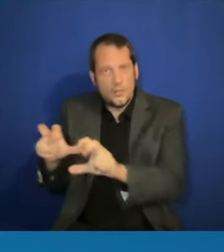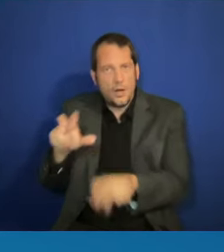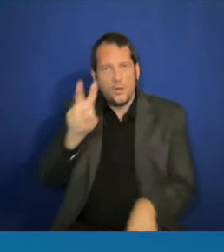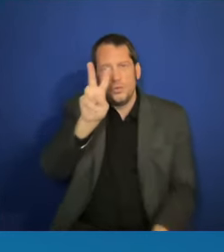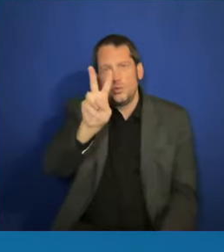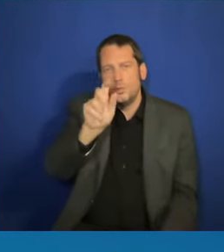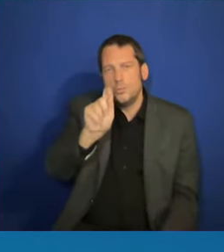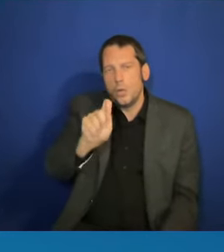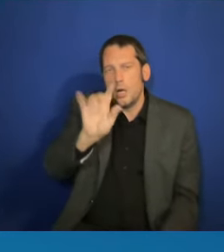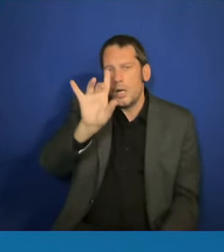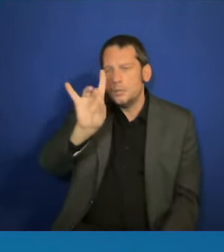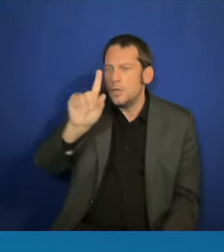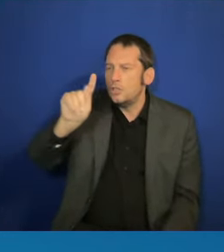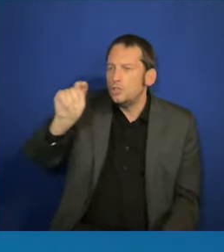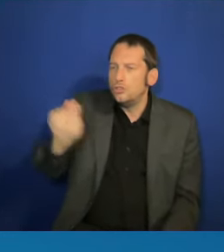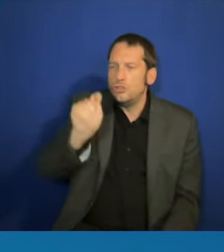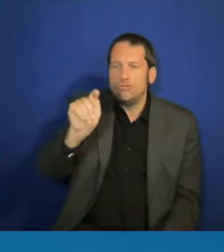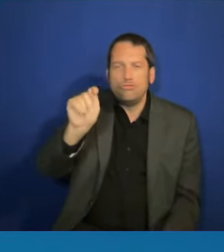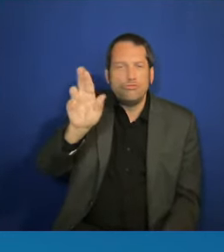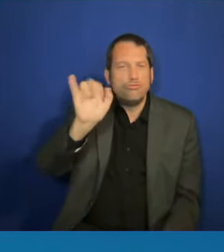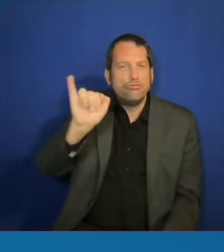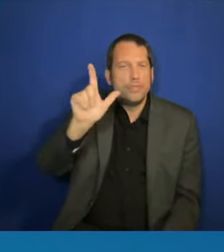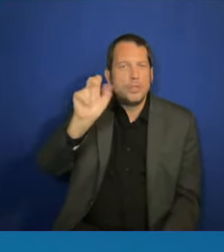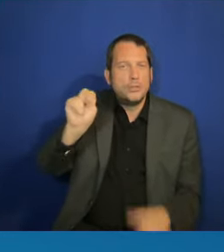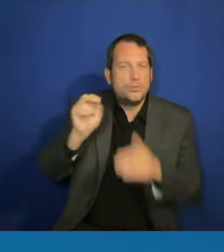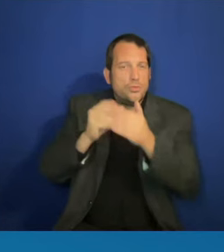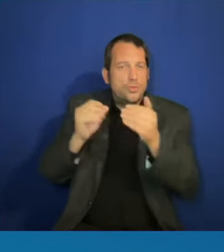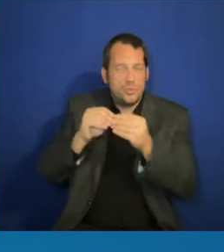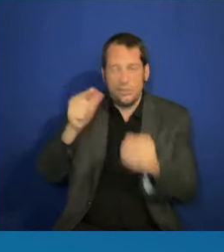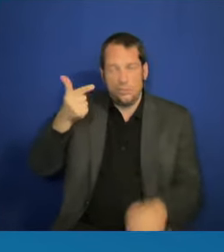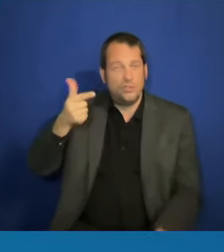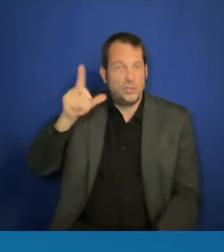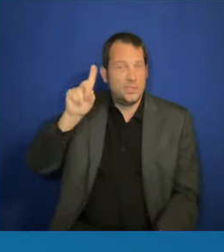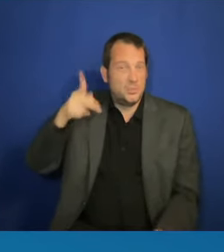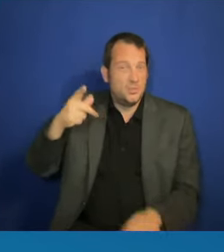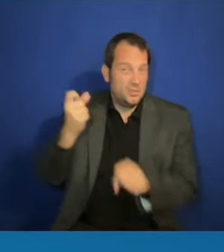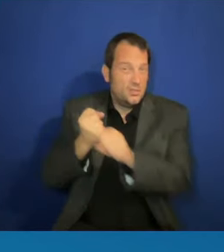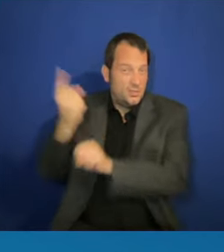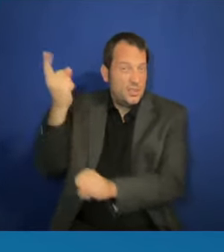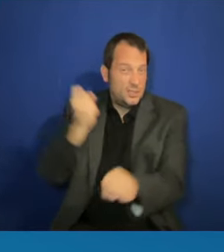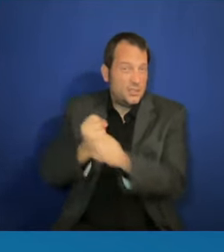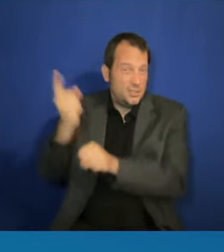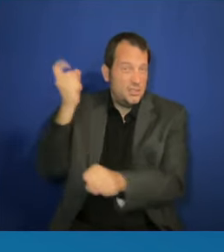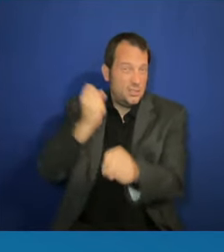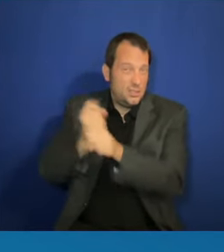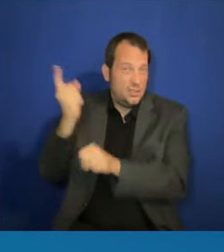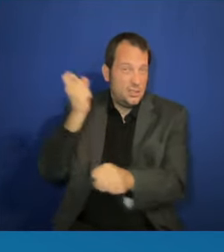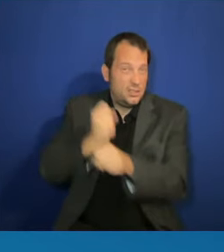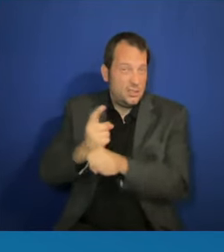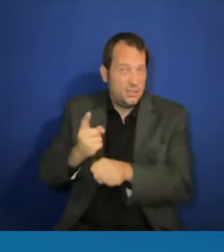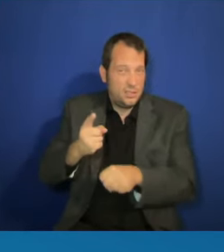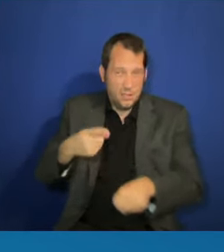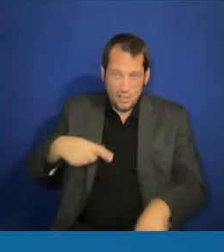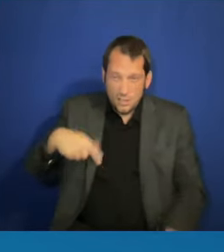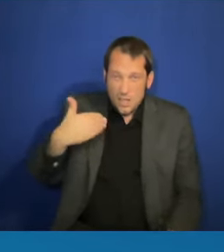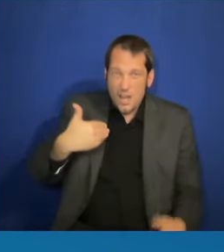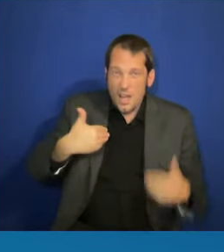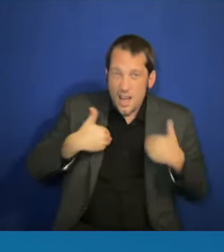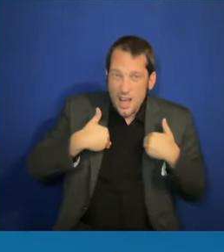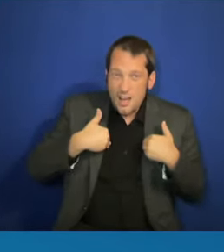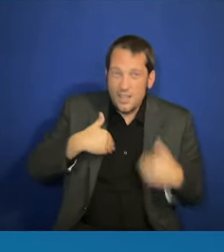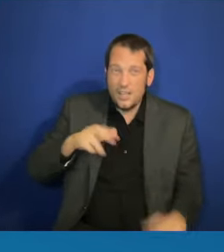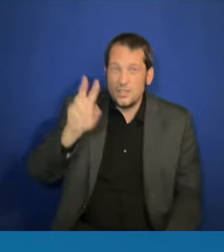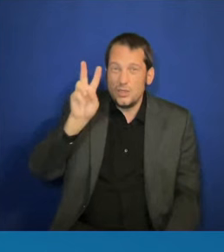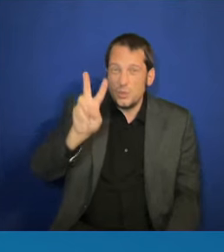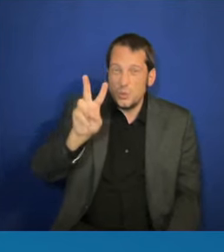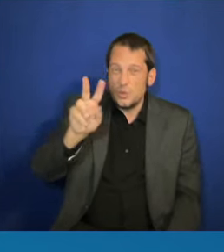Yeah. Applaud yourselves. Applaud yourselves. We have $2 trillion of buying